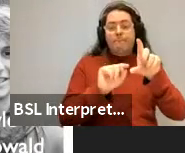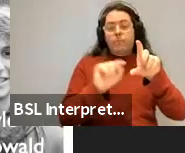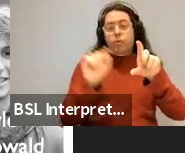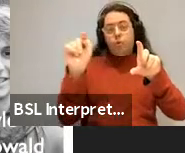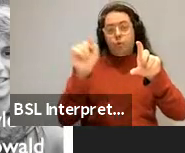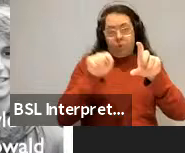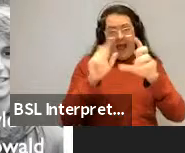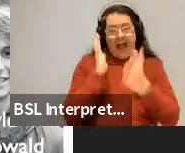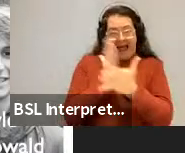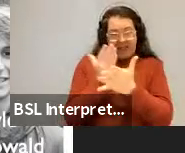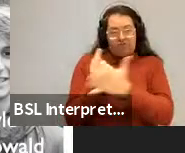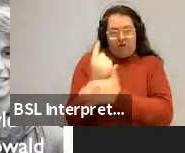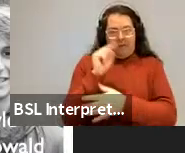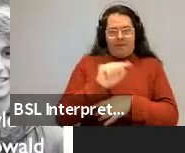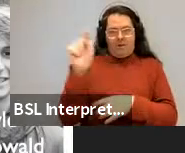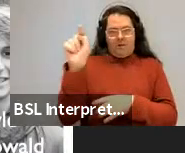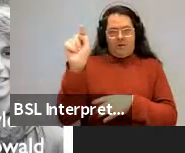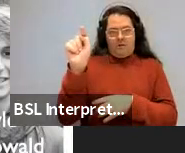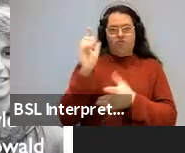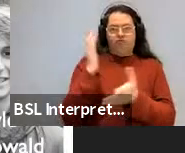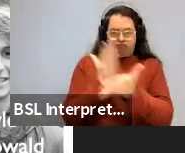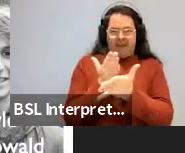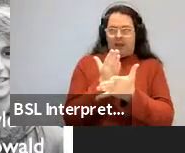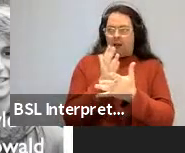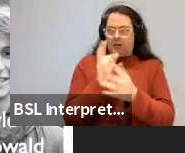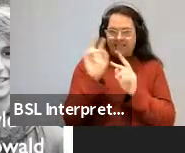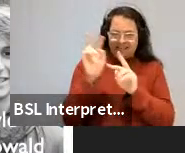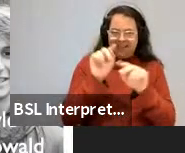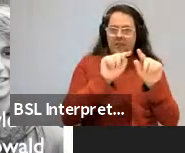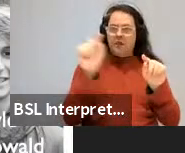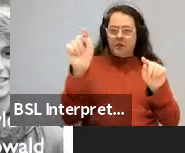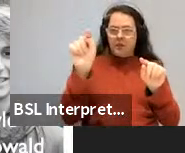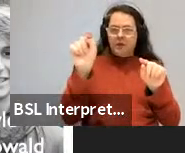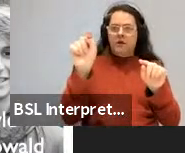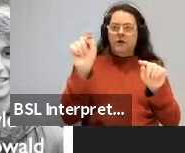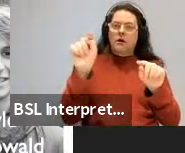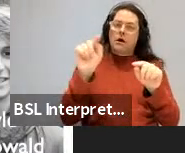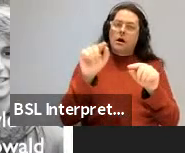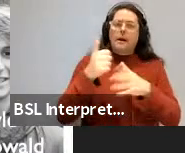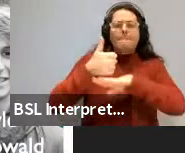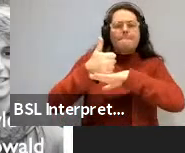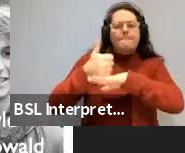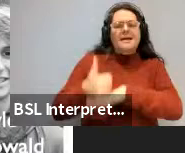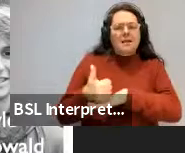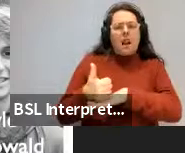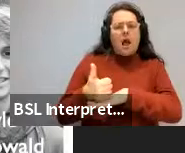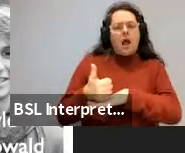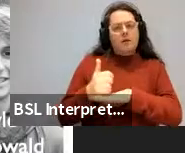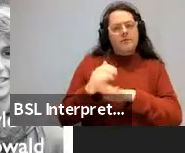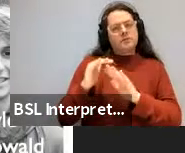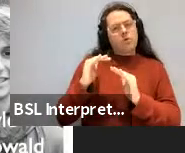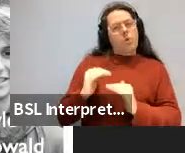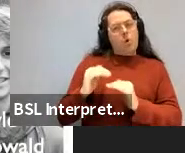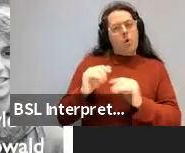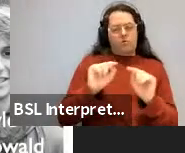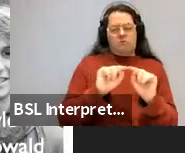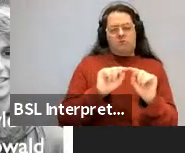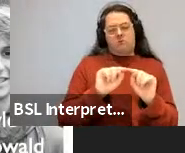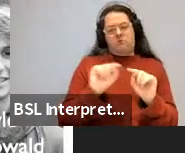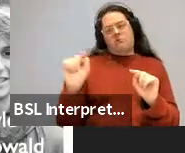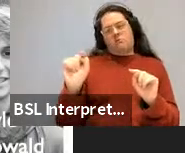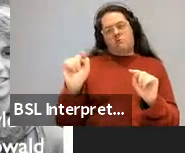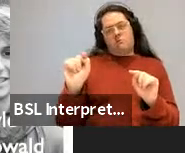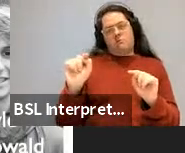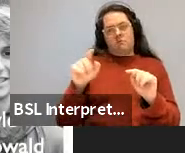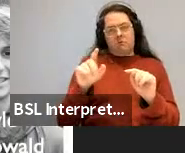actually occurs in the real corpora, is below the conservative baseline that I told you about. And if you have a non-conservative baseline, it's crazy over